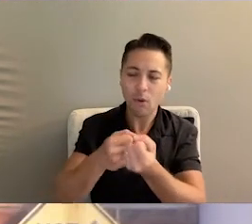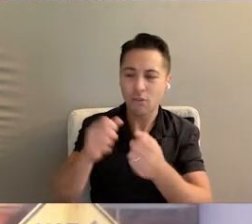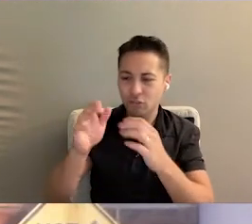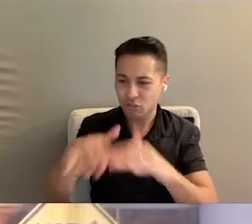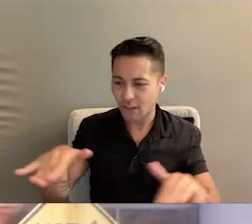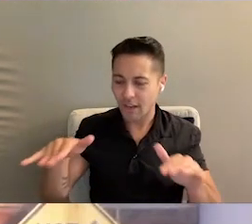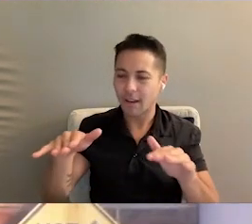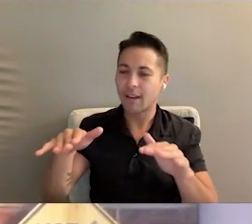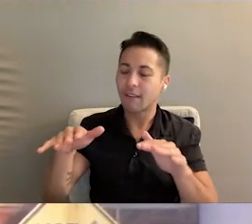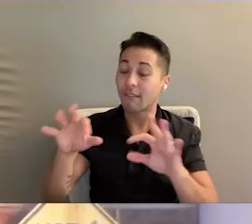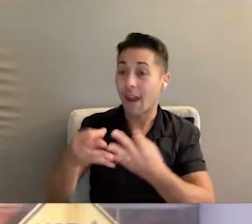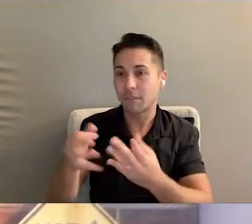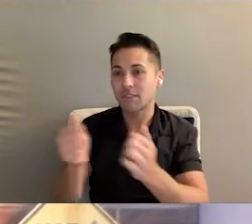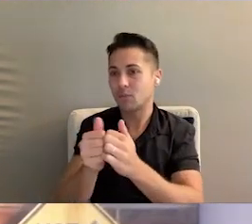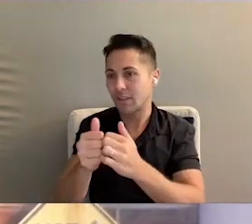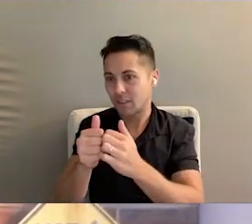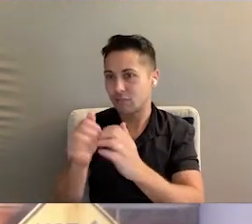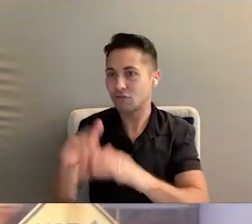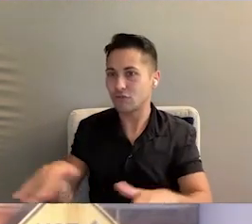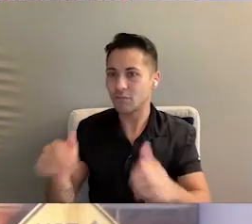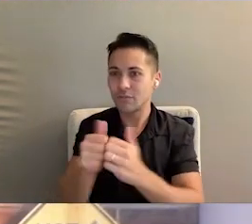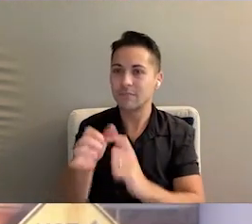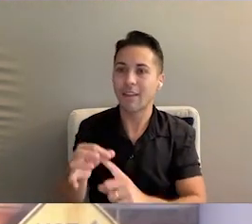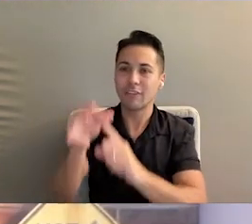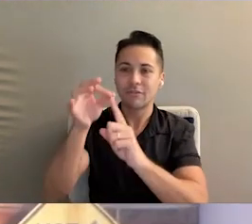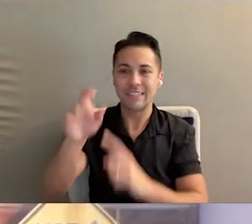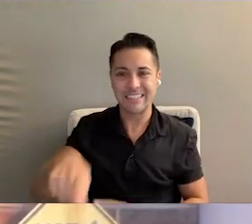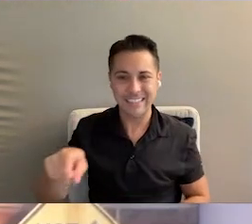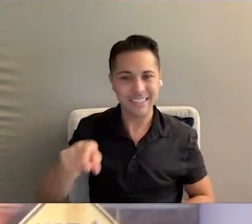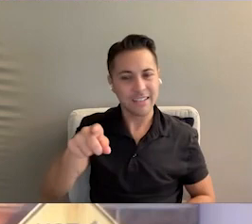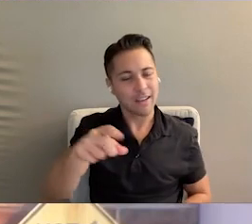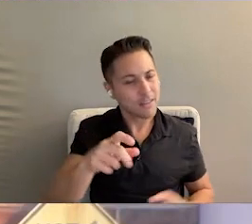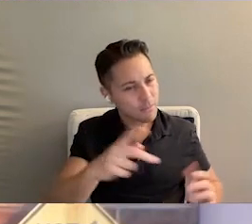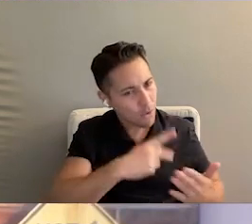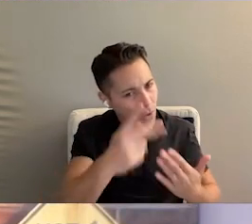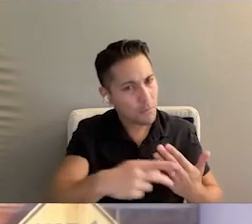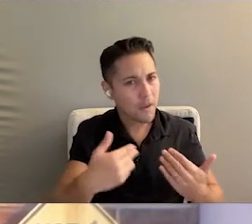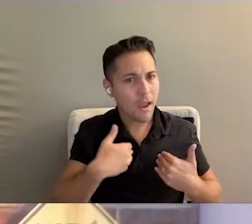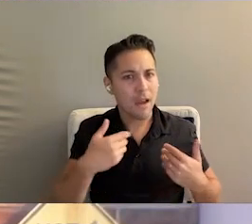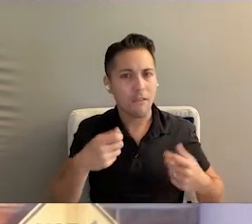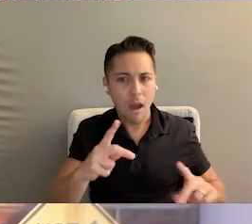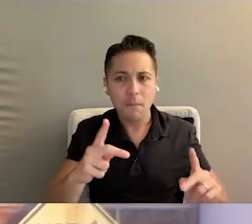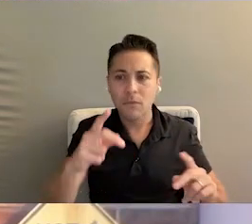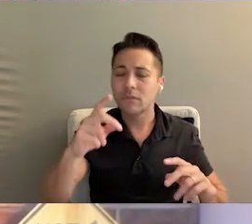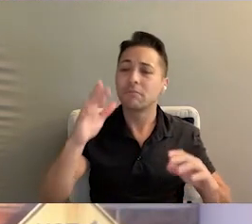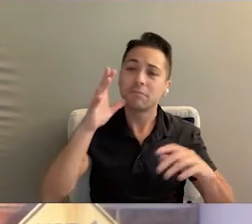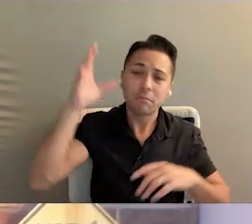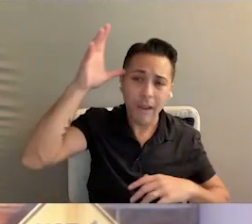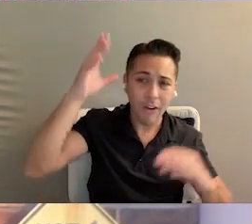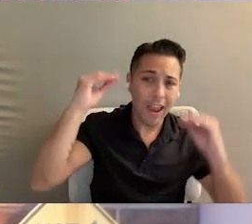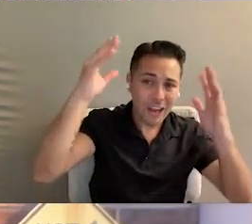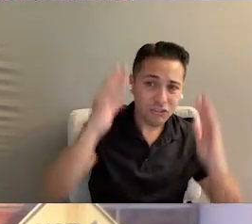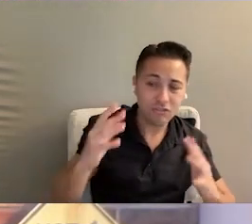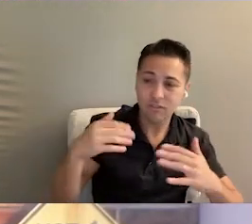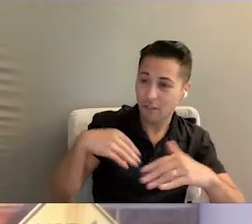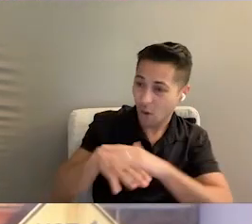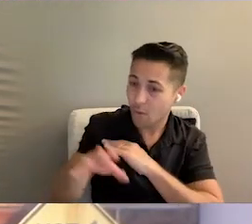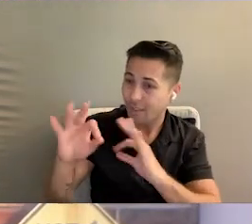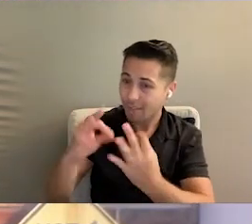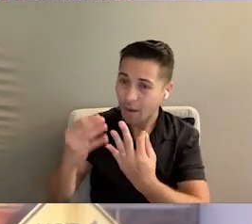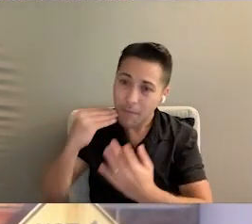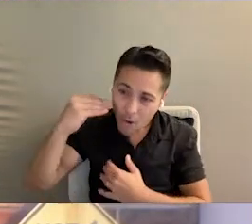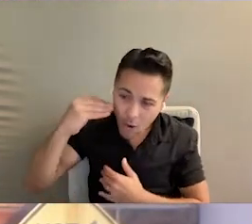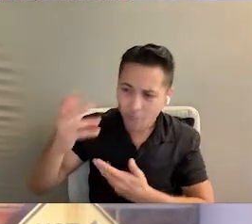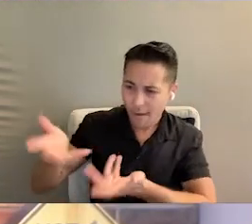families who have children with special needs. And it's a program that provides opportunities for us to have parent educators who can, who